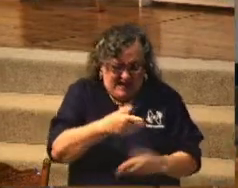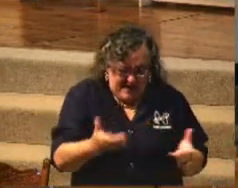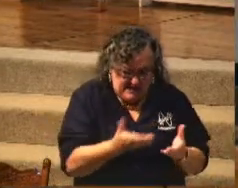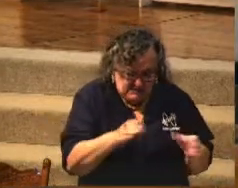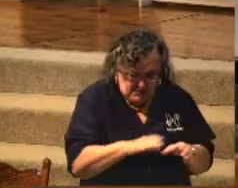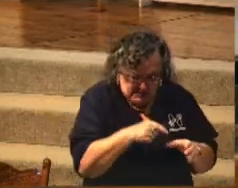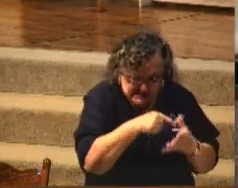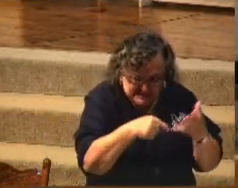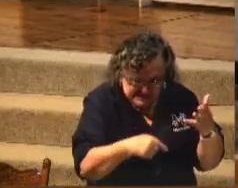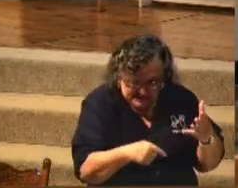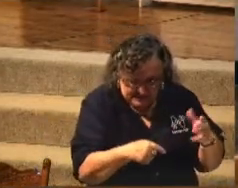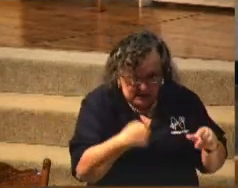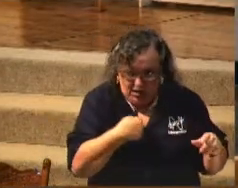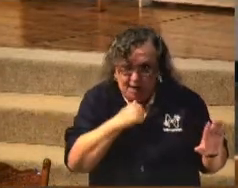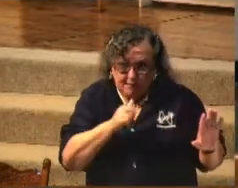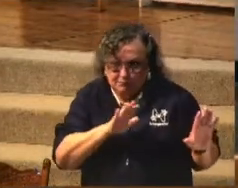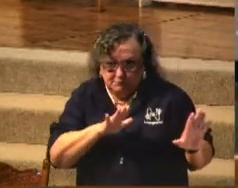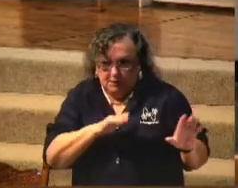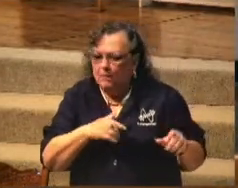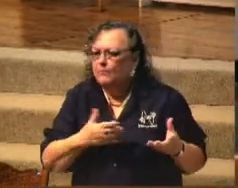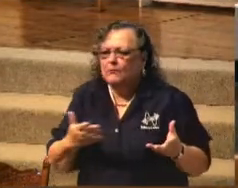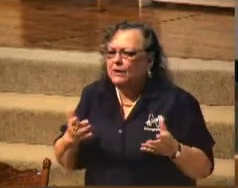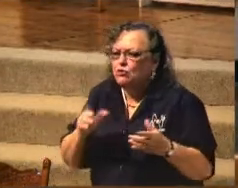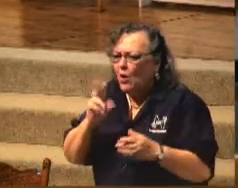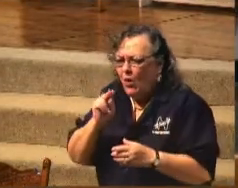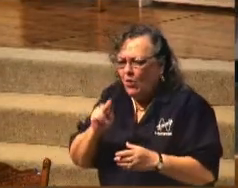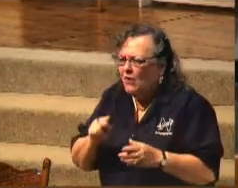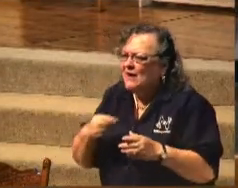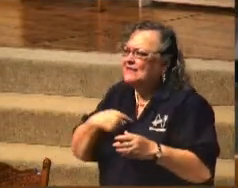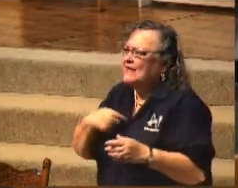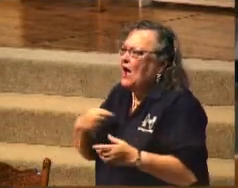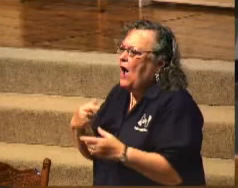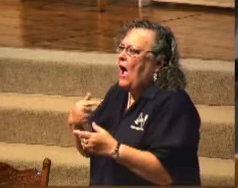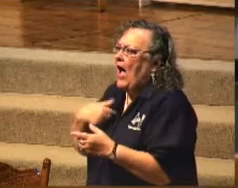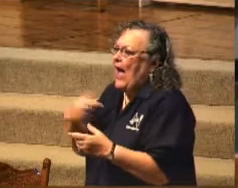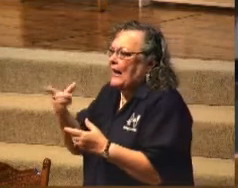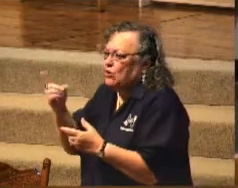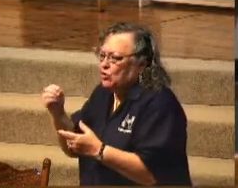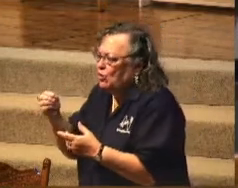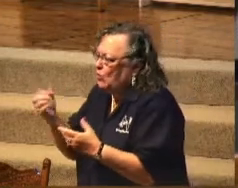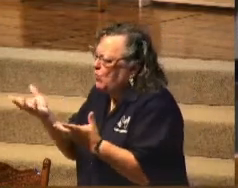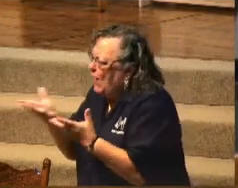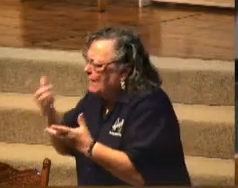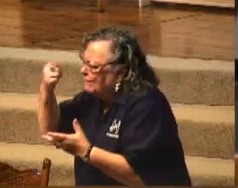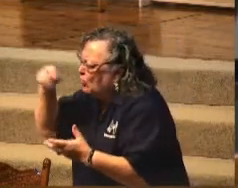What do I do for God? Just do right.